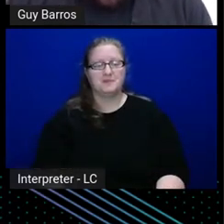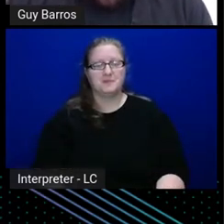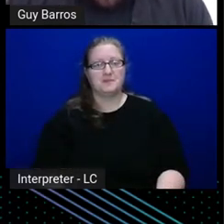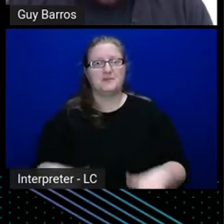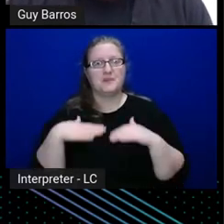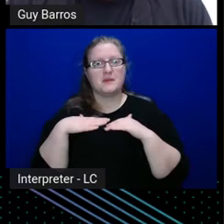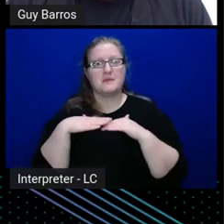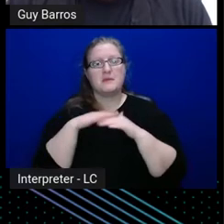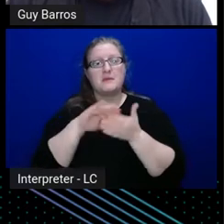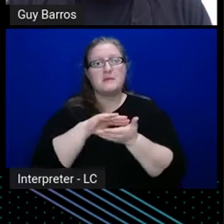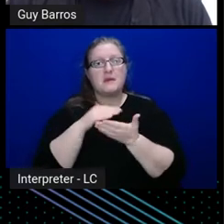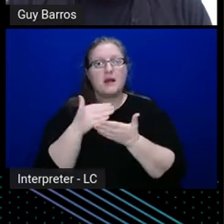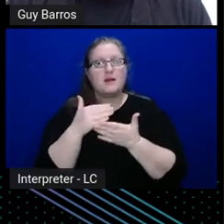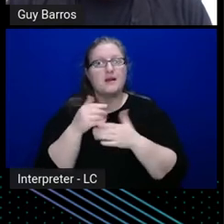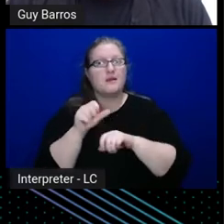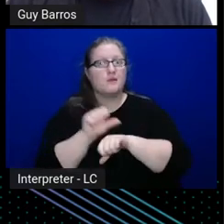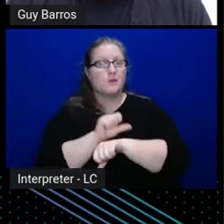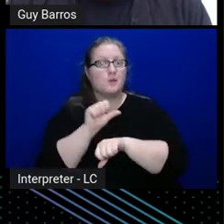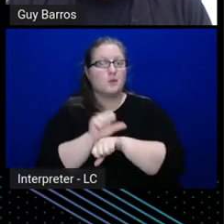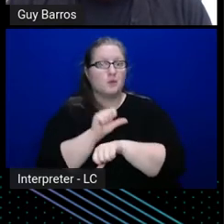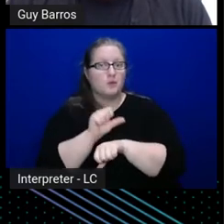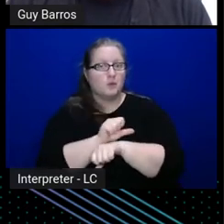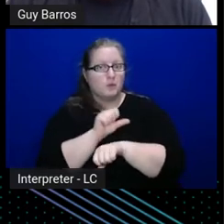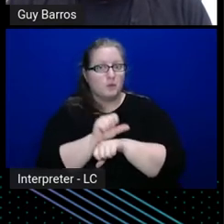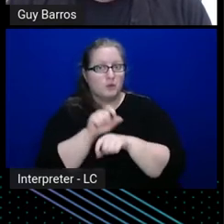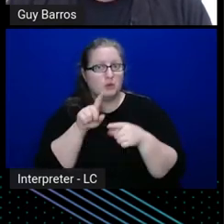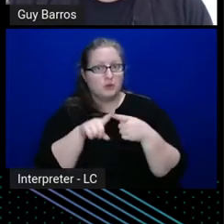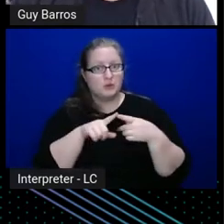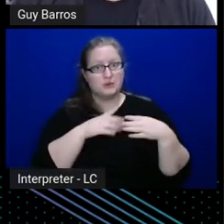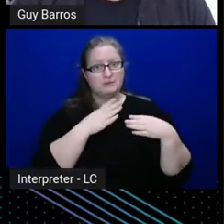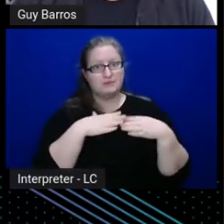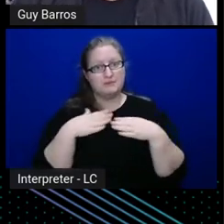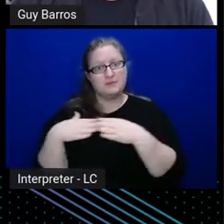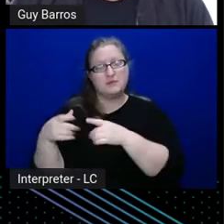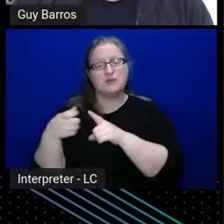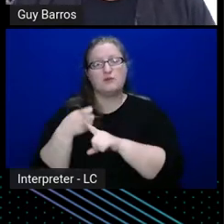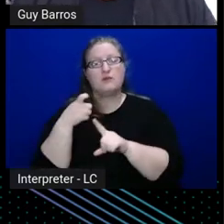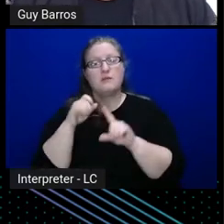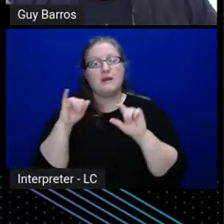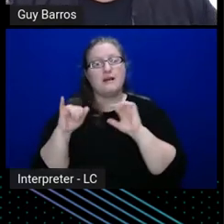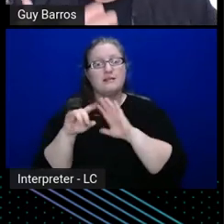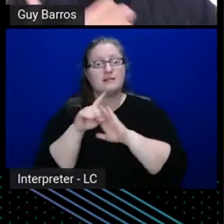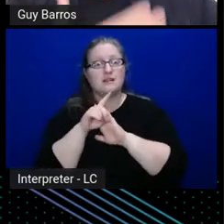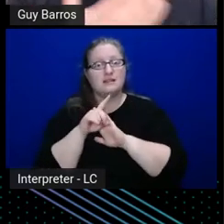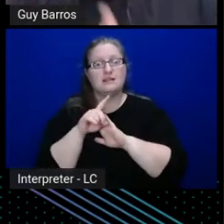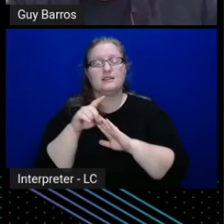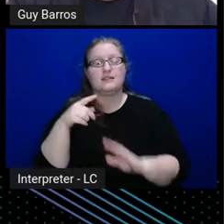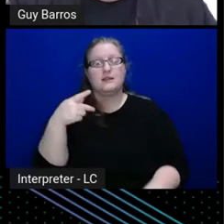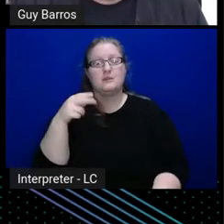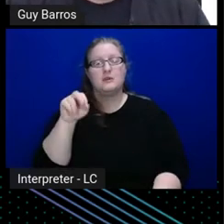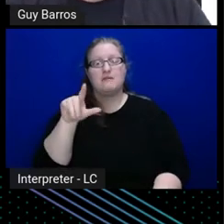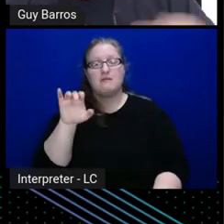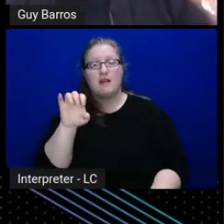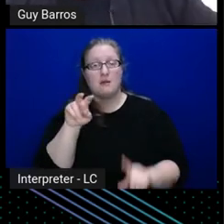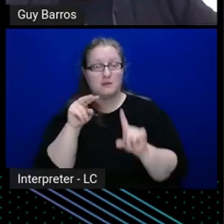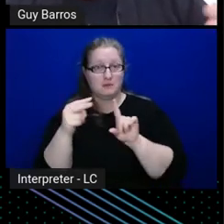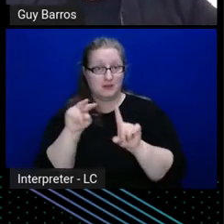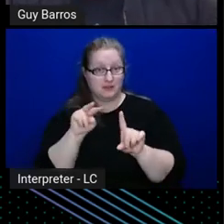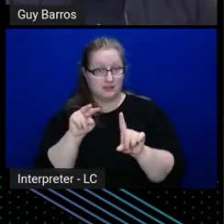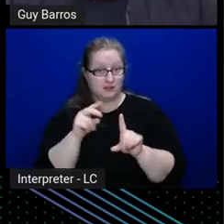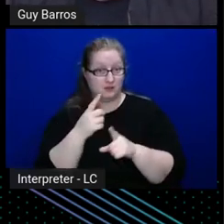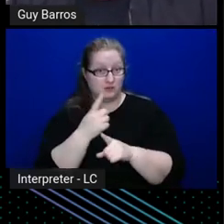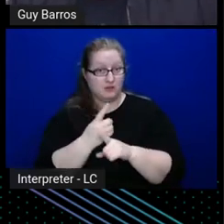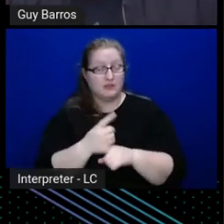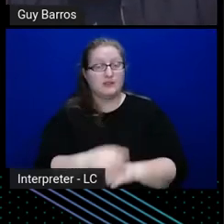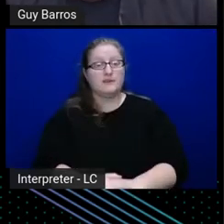work to do, from a, the identity provider, identity provider perspective, right, if I'm doing to